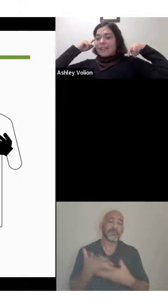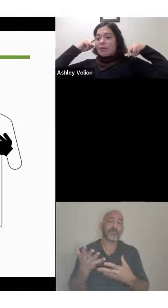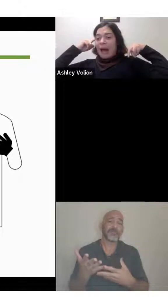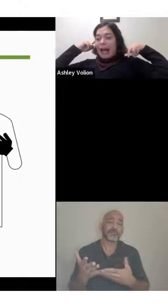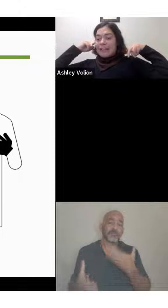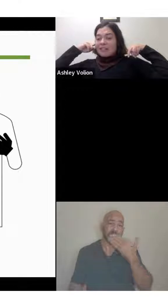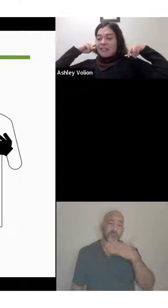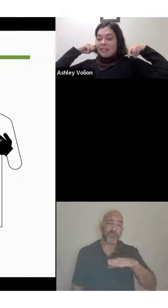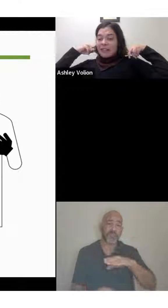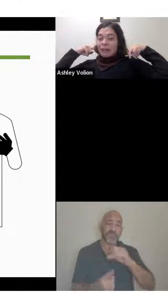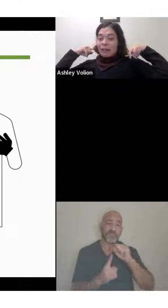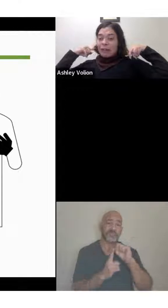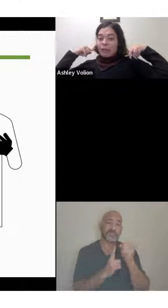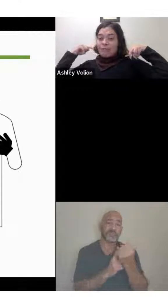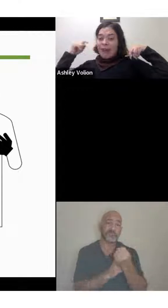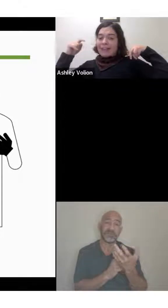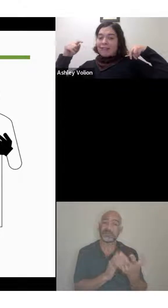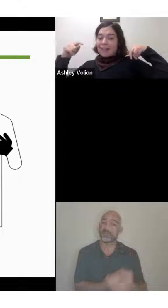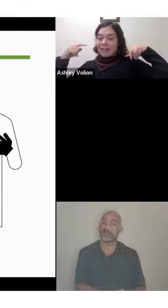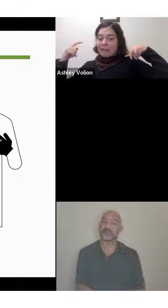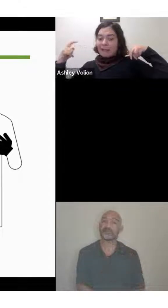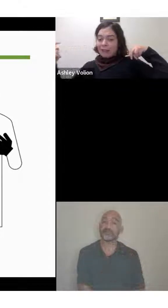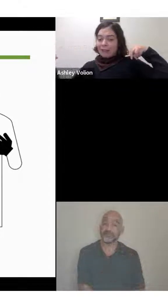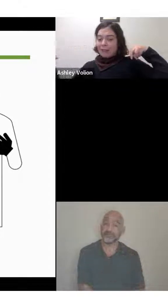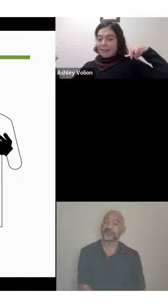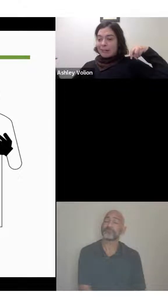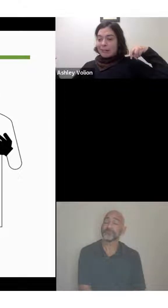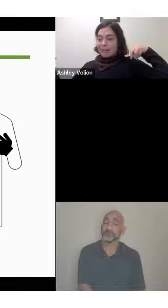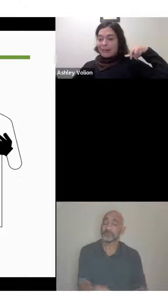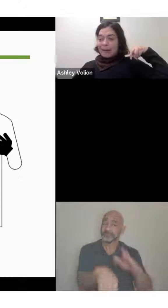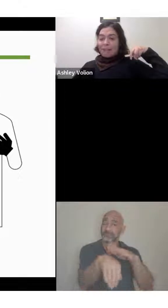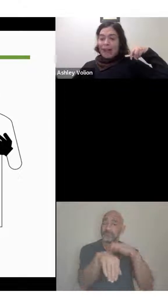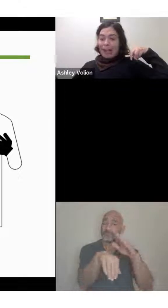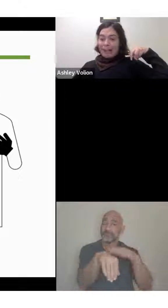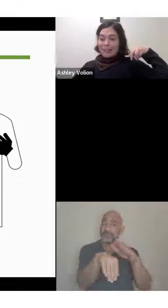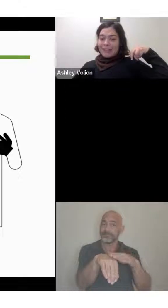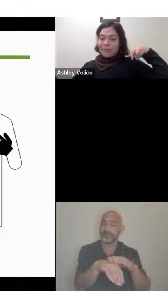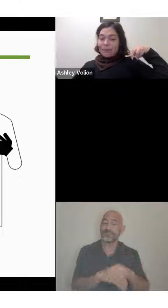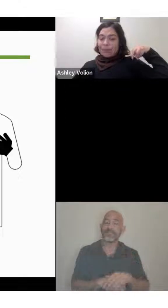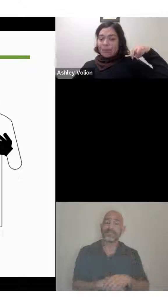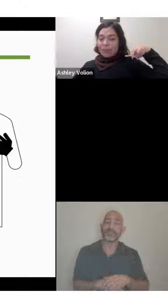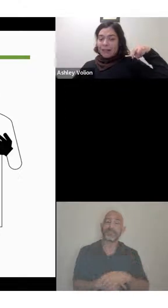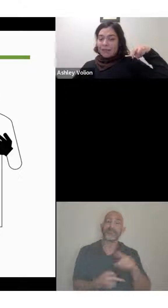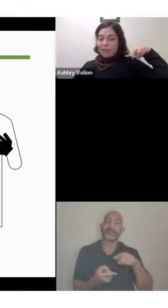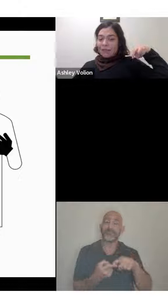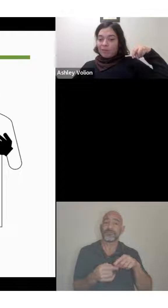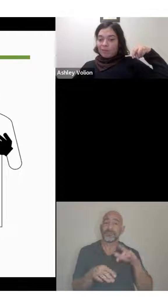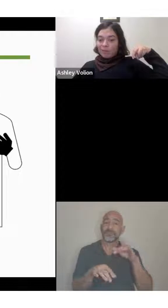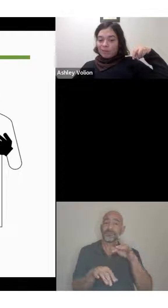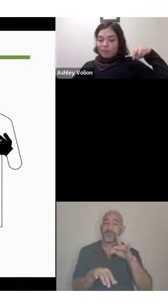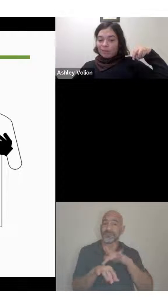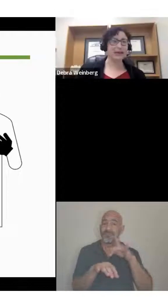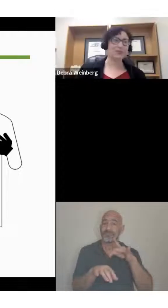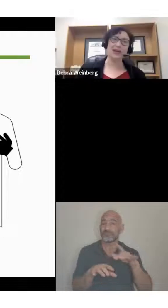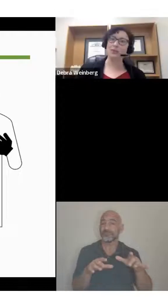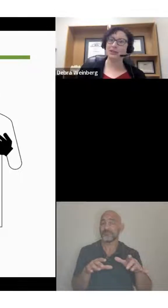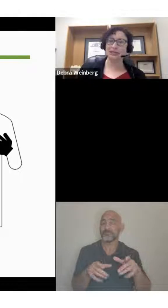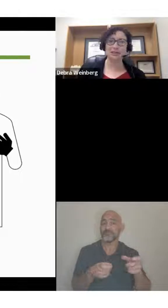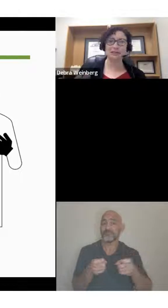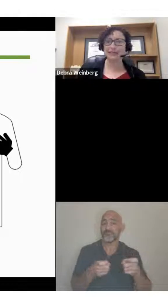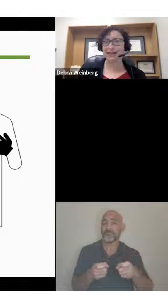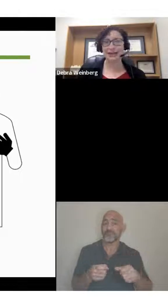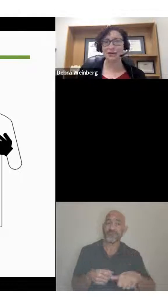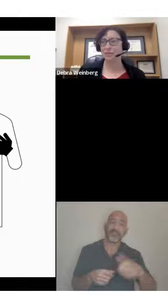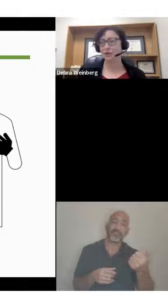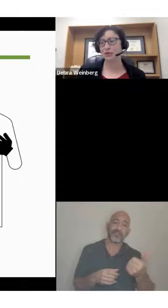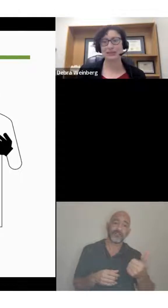really need to watch when you mess with someone's assistive device. And the same thing with